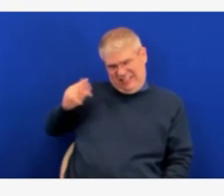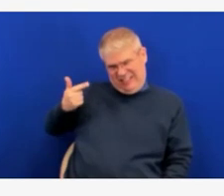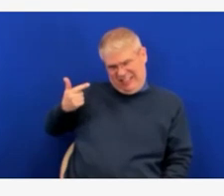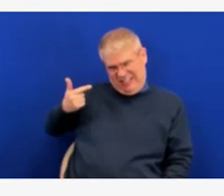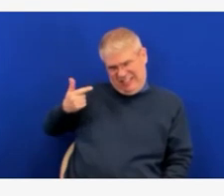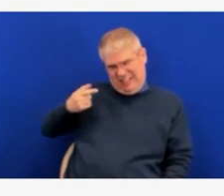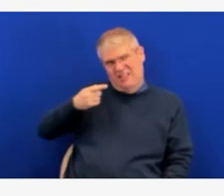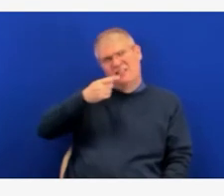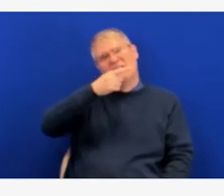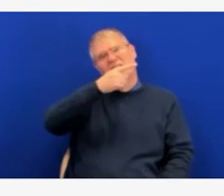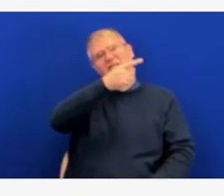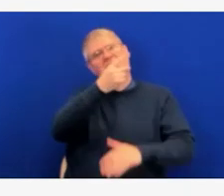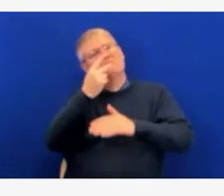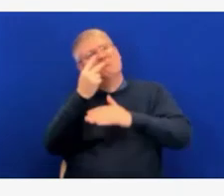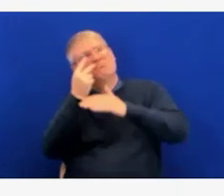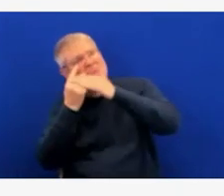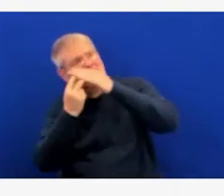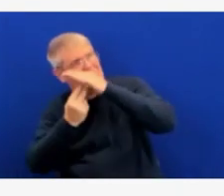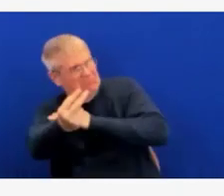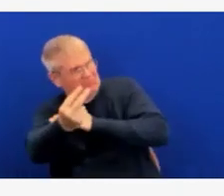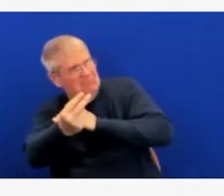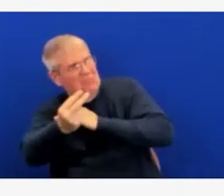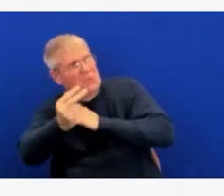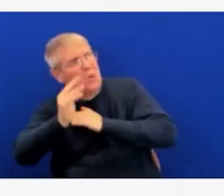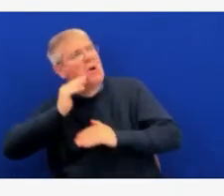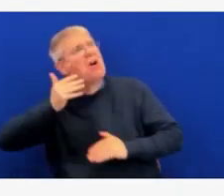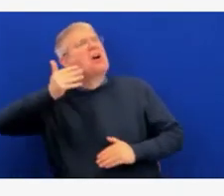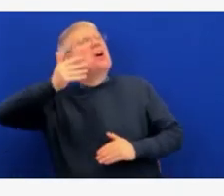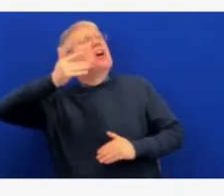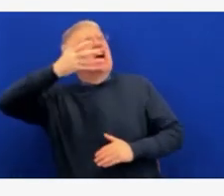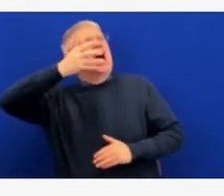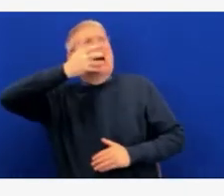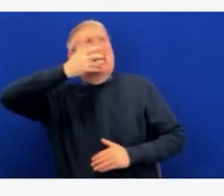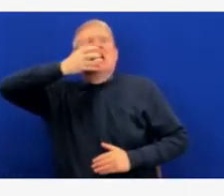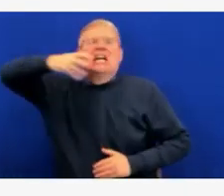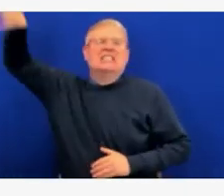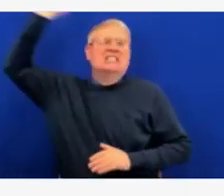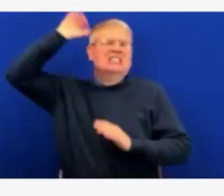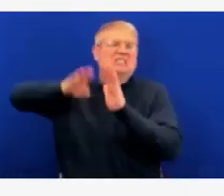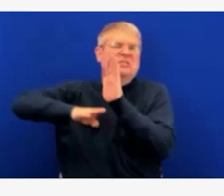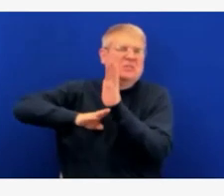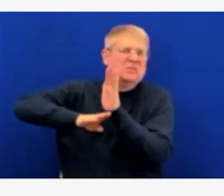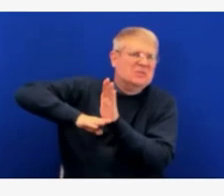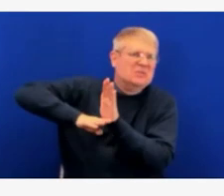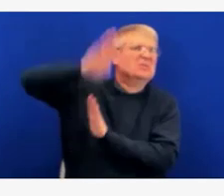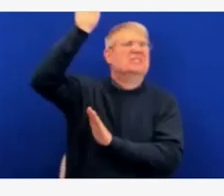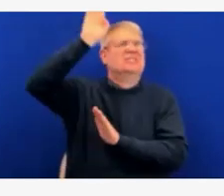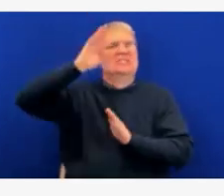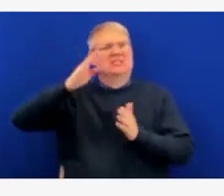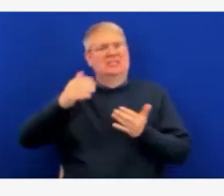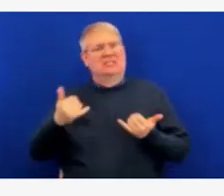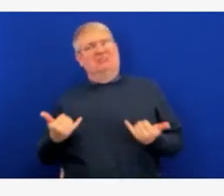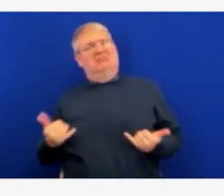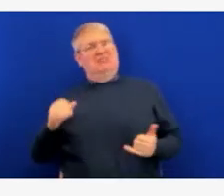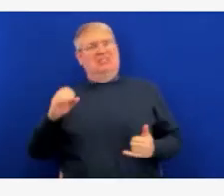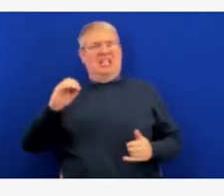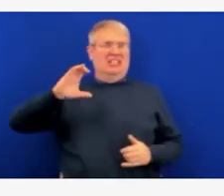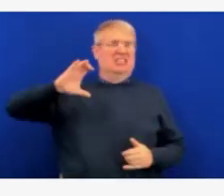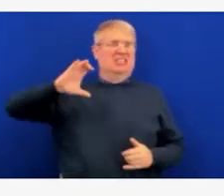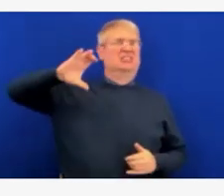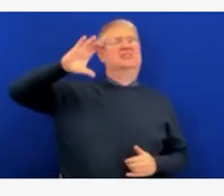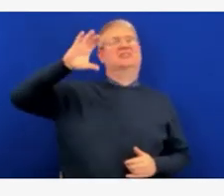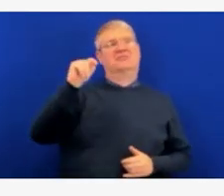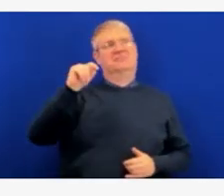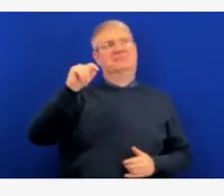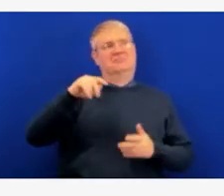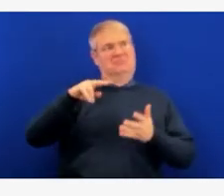hit that number of documented cases. Was the projection off, or were people not getting tested